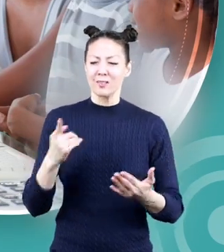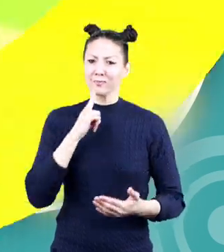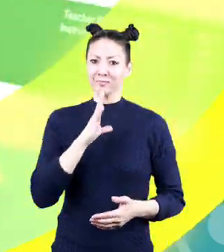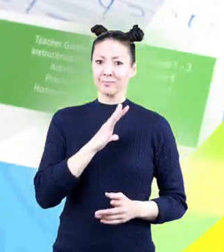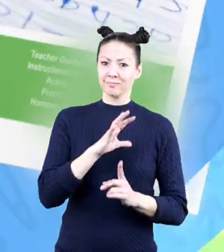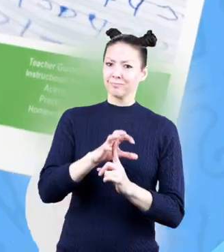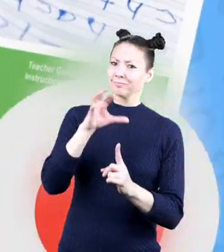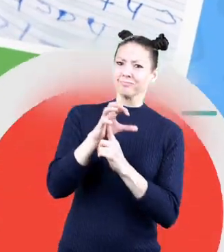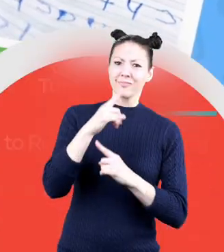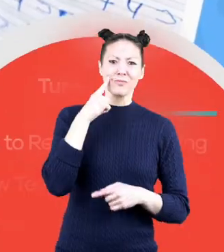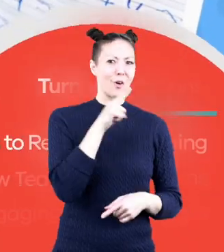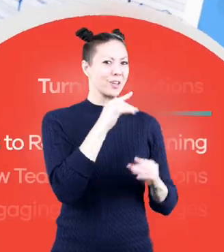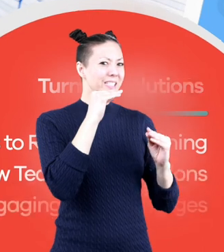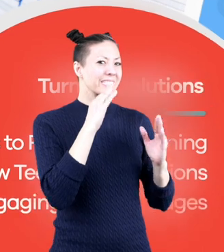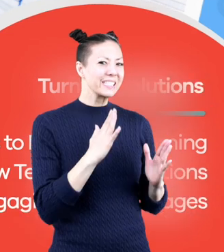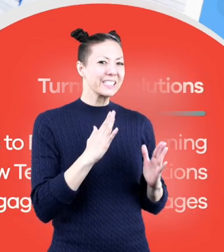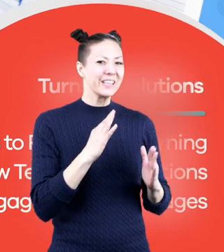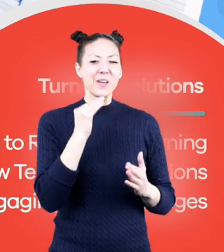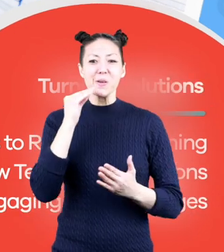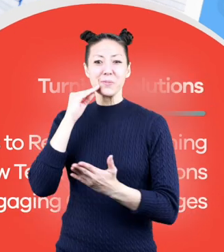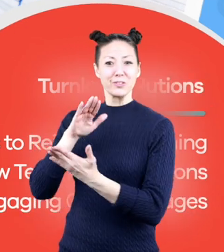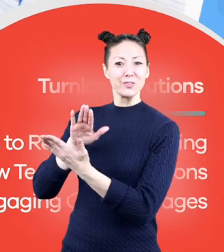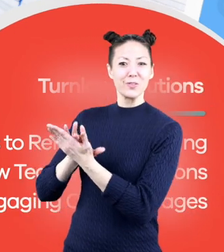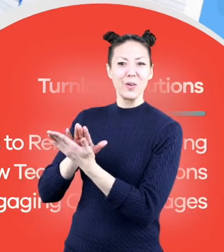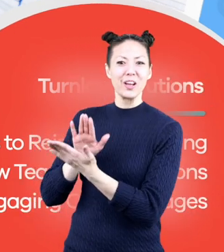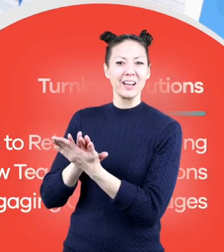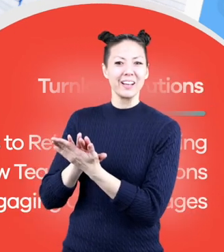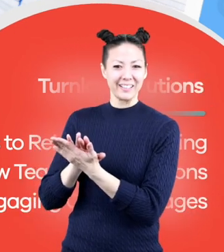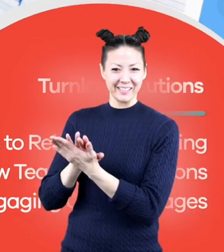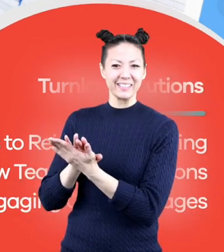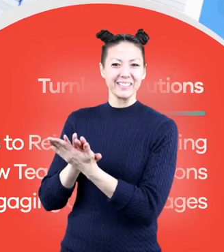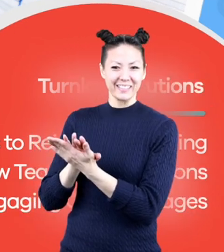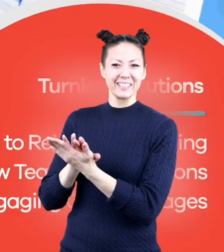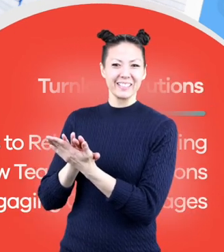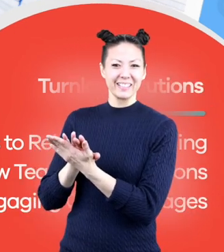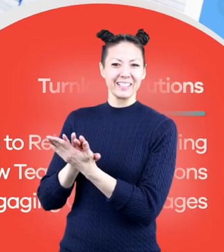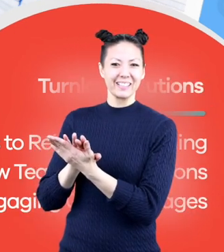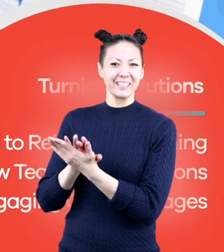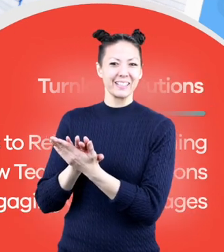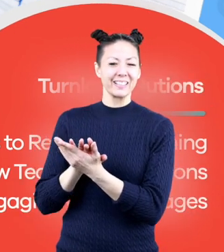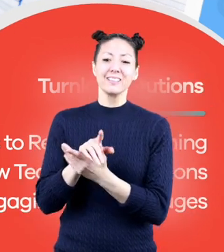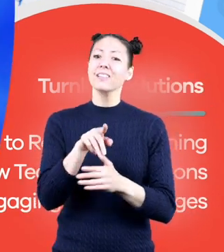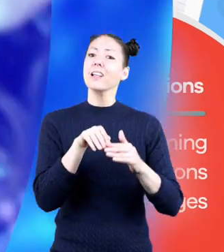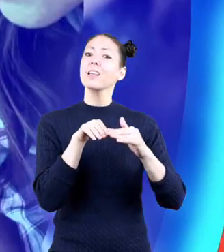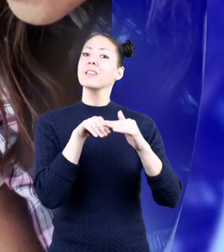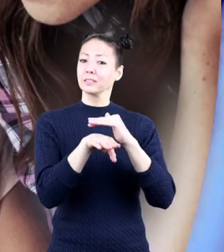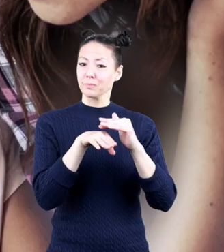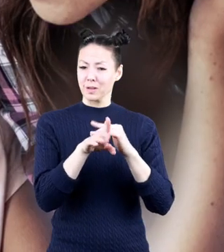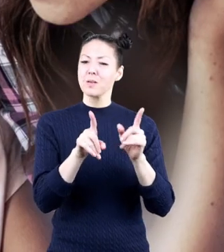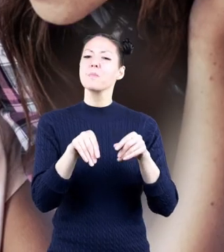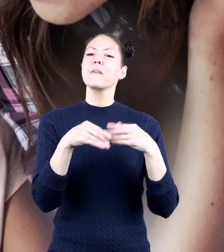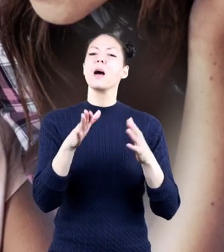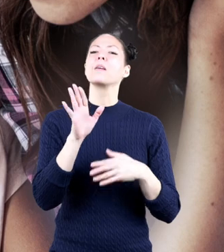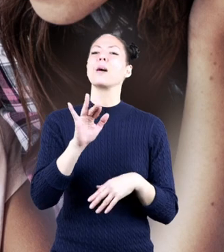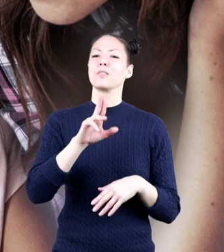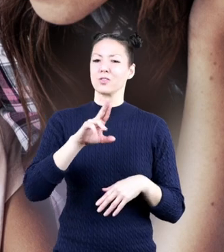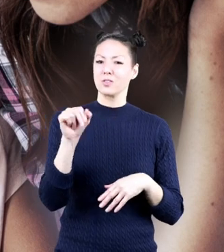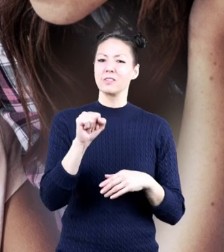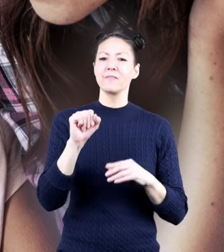resources and turnkey solutions for teachers and homeschoolers. www.f compliment